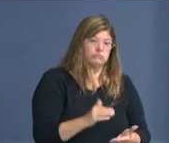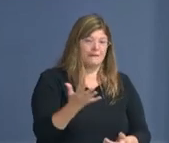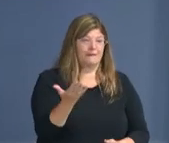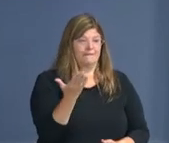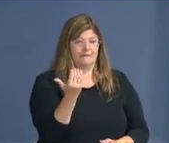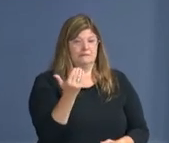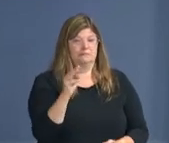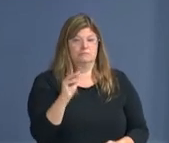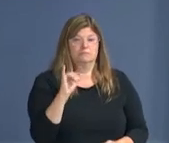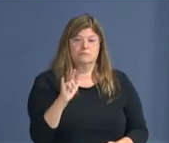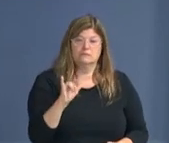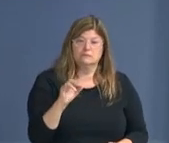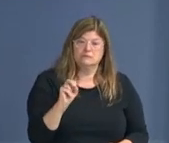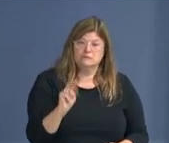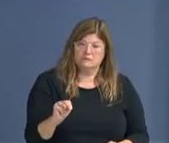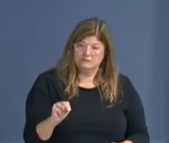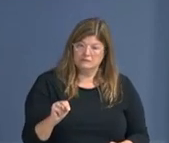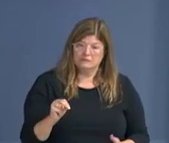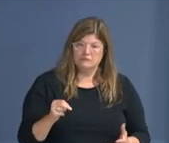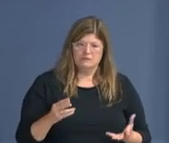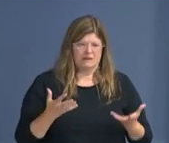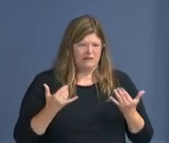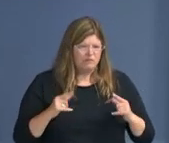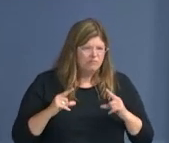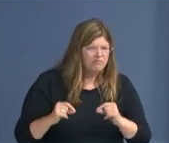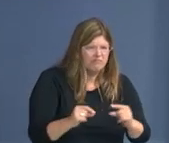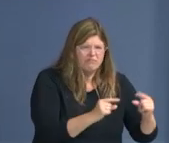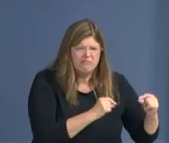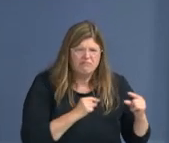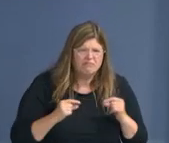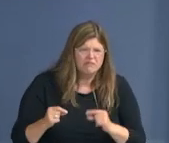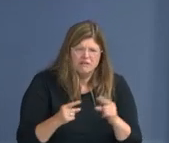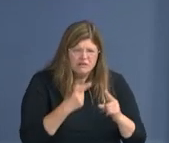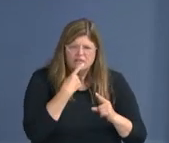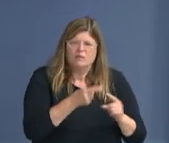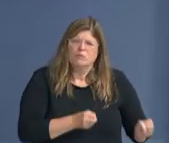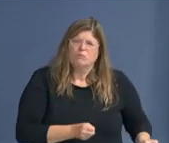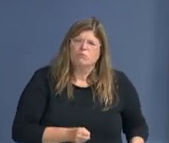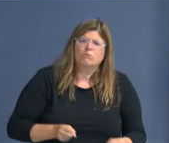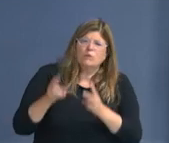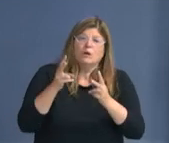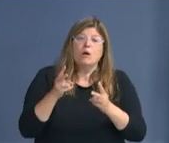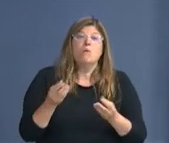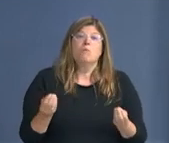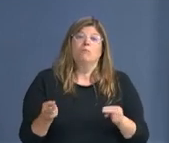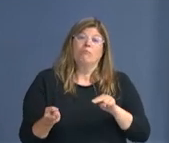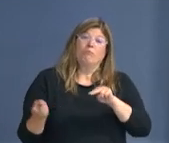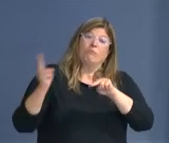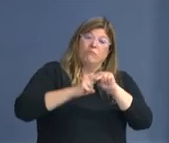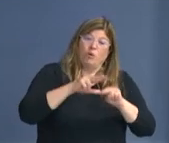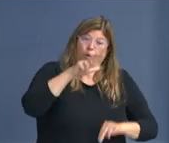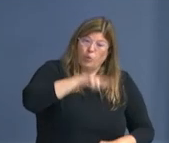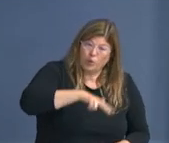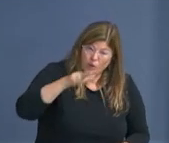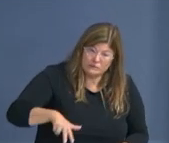saying it's actually $33 million. And then he says this. In essence, unless money is transferred in by the mayor,